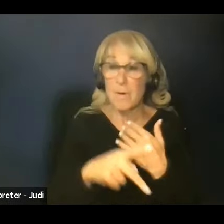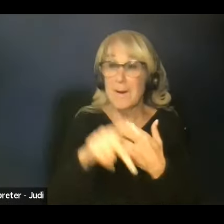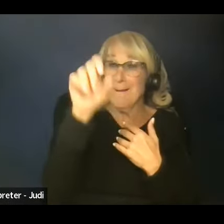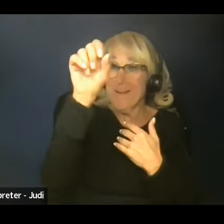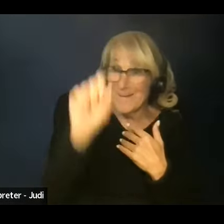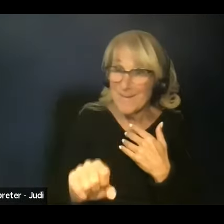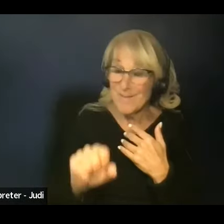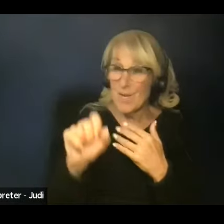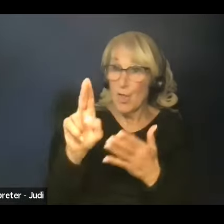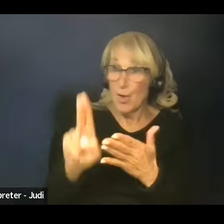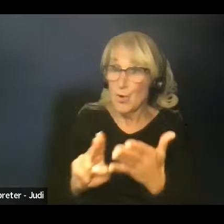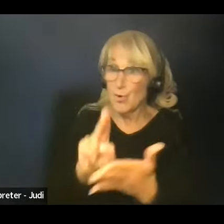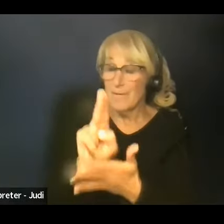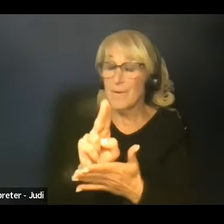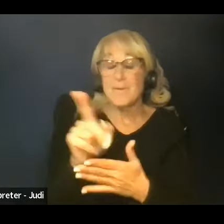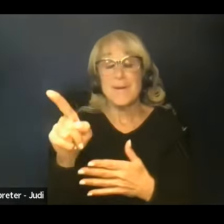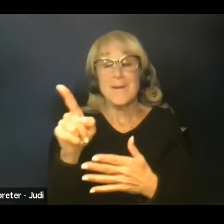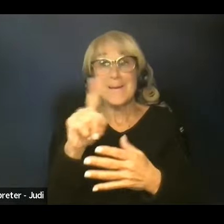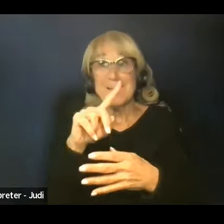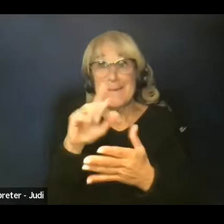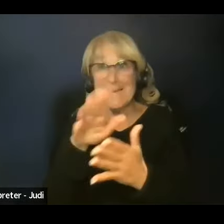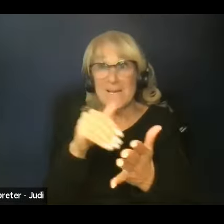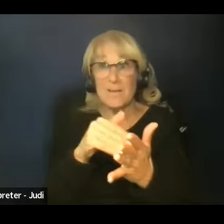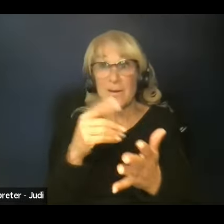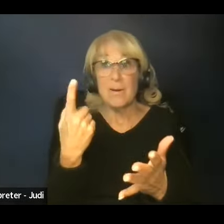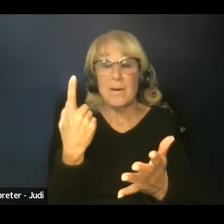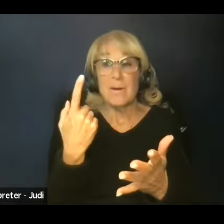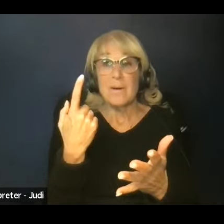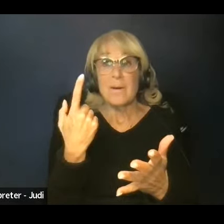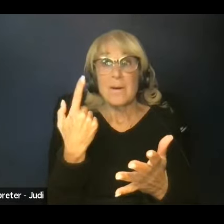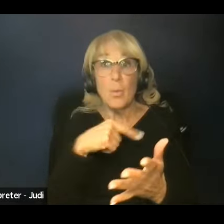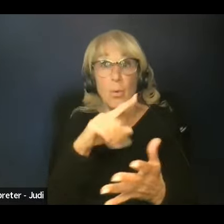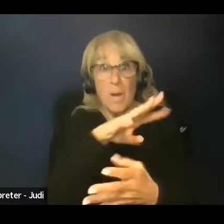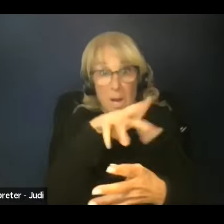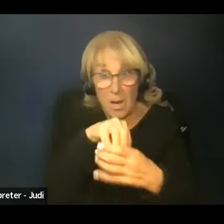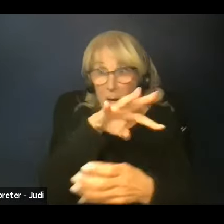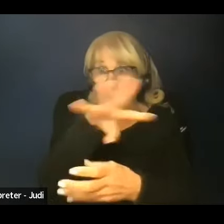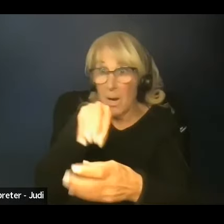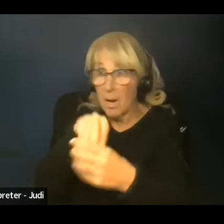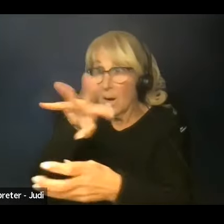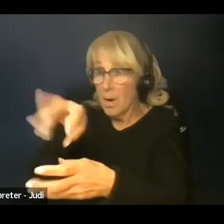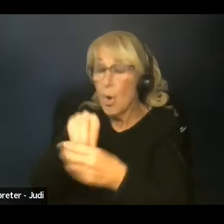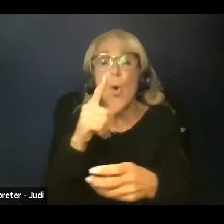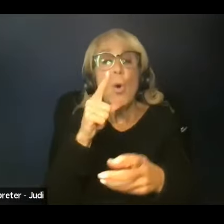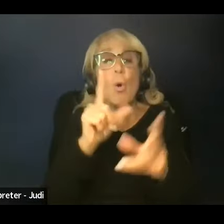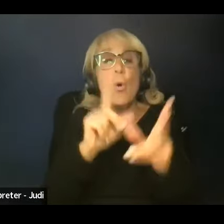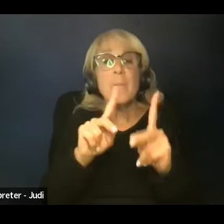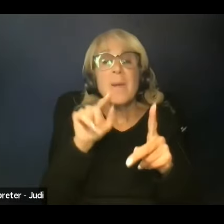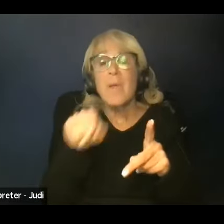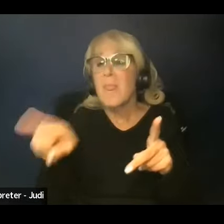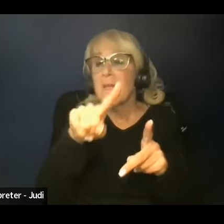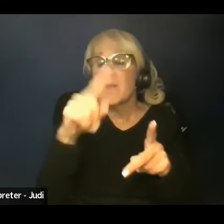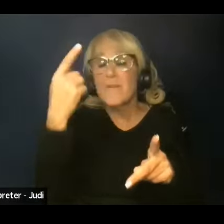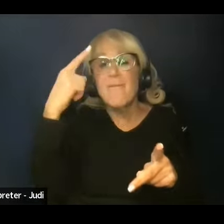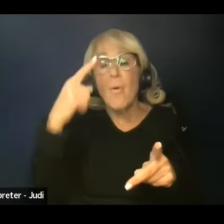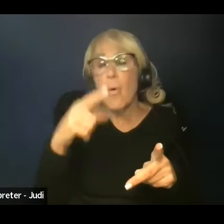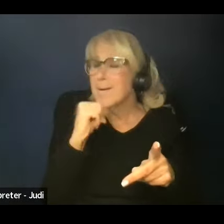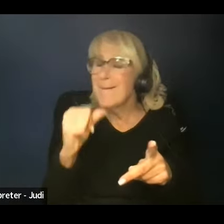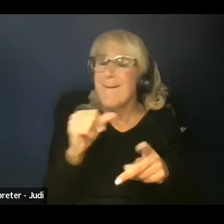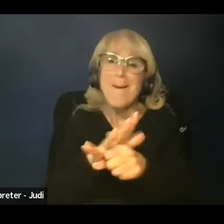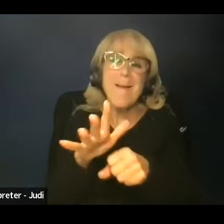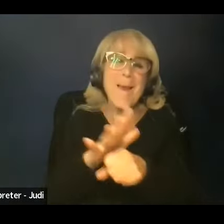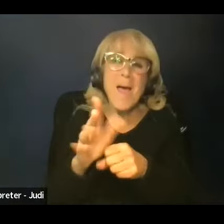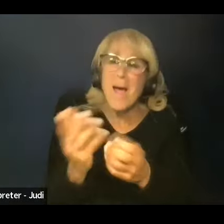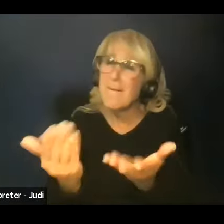realized that we aren't engaging those stakeholders, who is the individuals that this is for, uh, enough. And